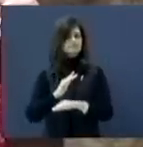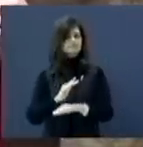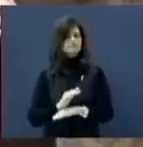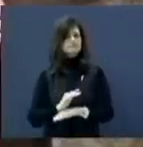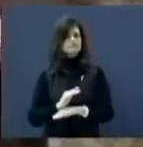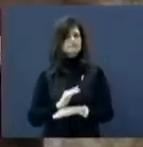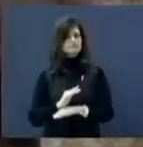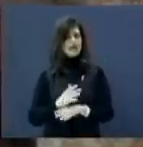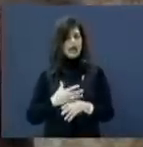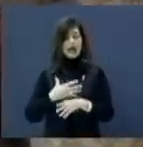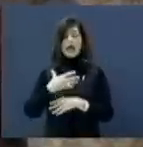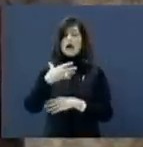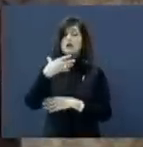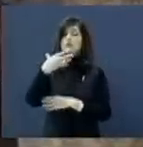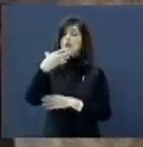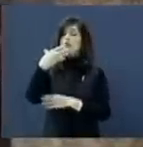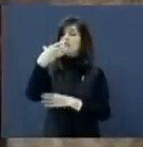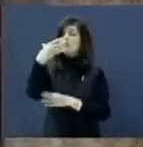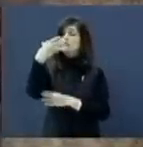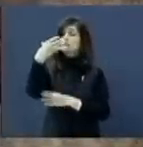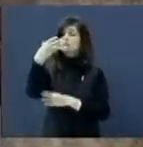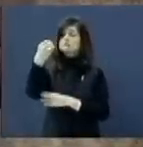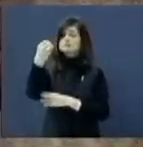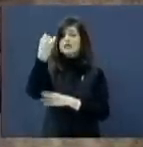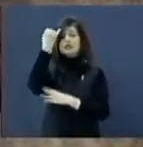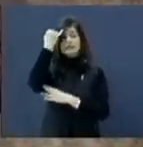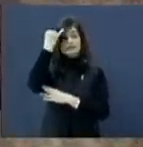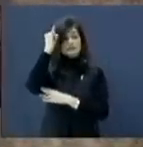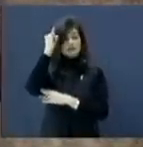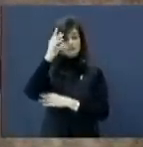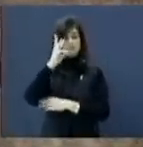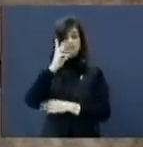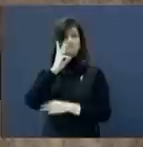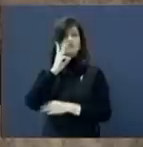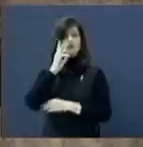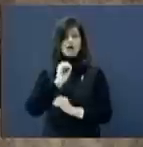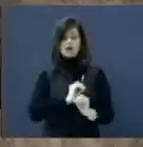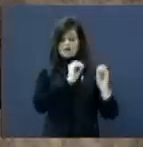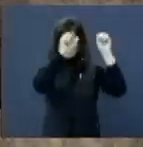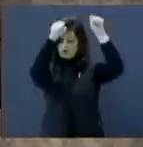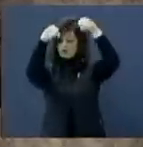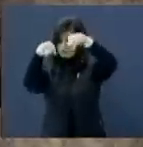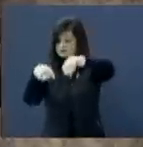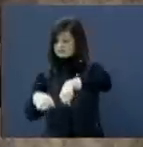Out on the open sea